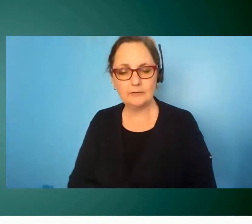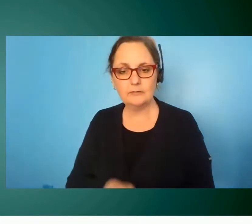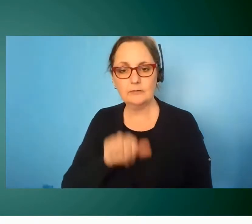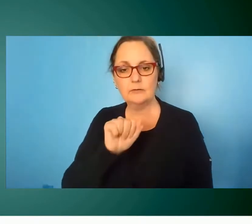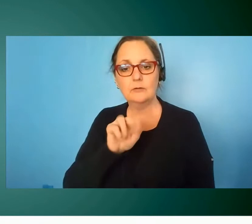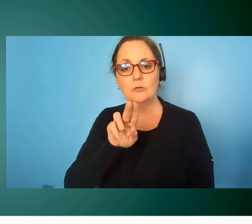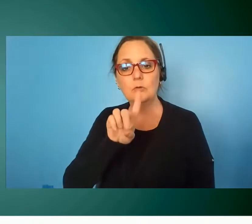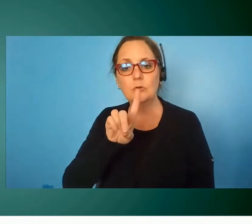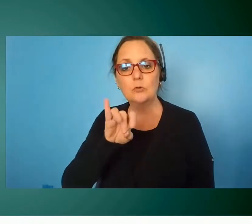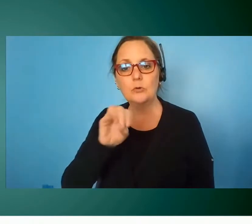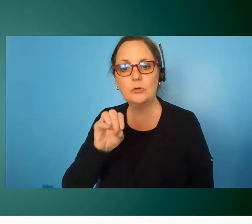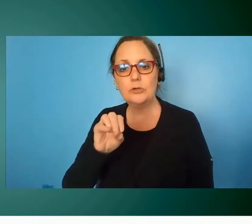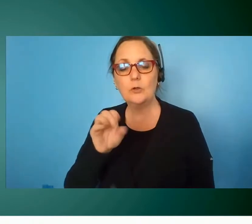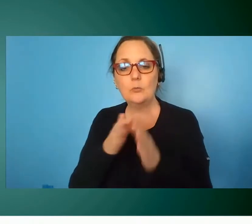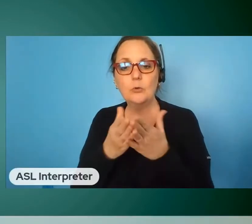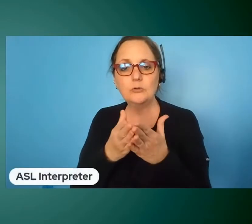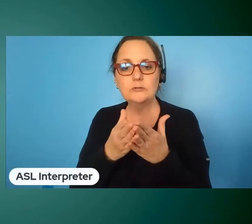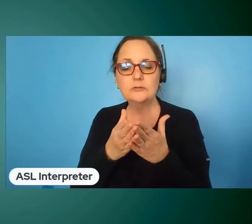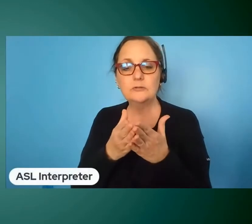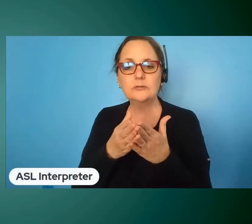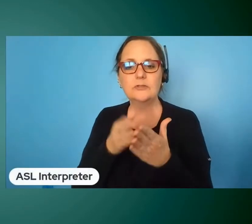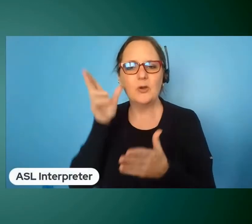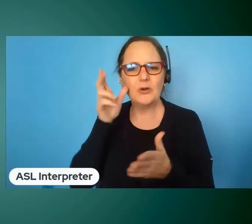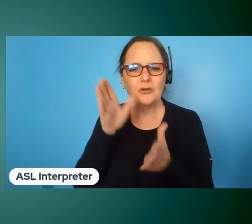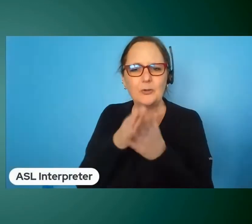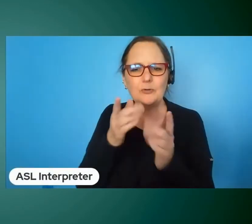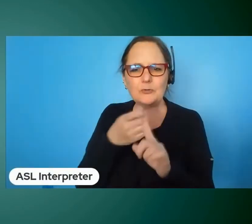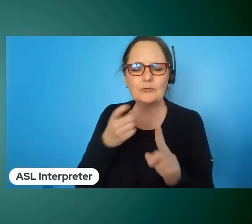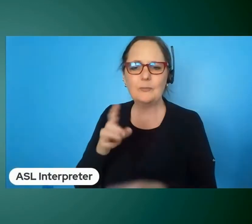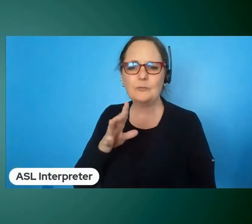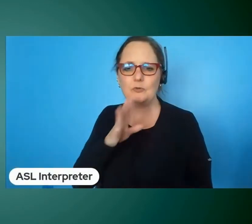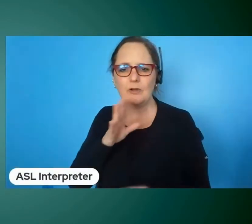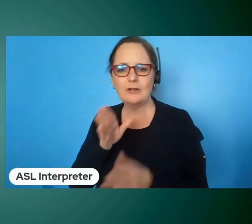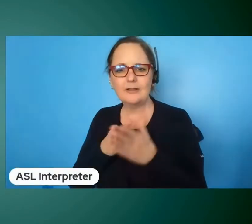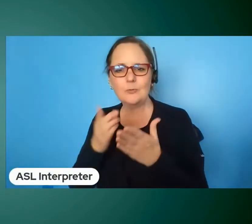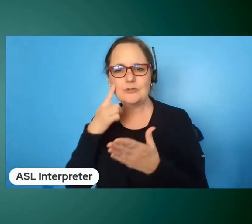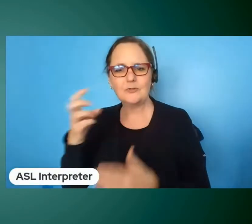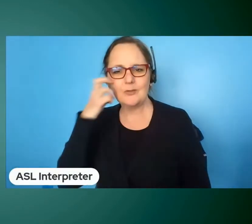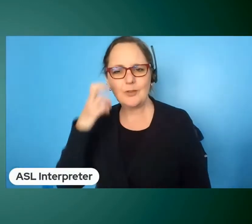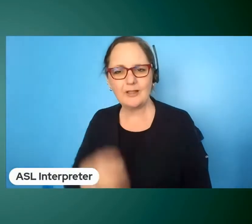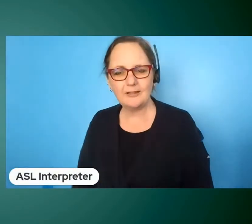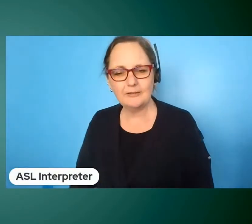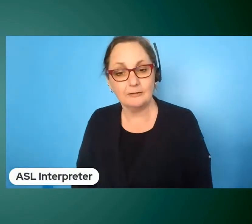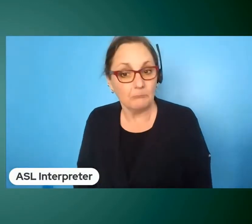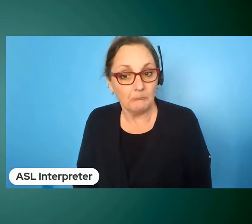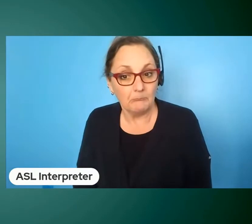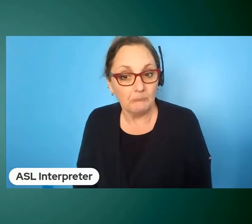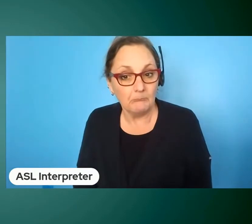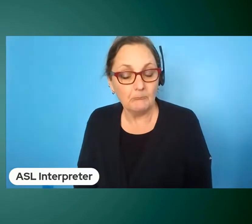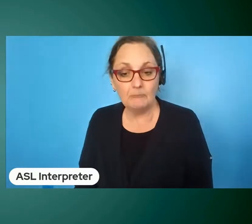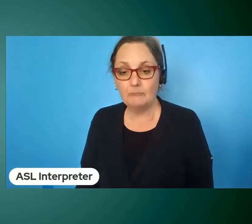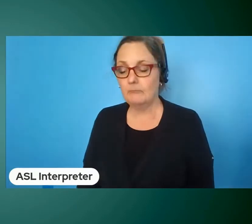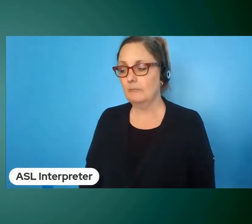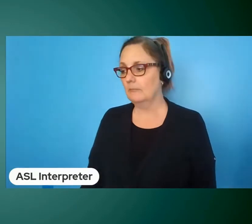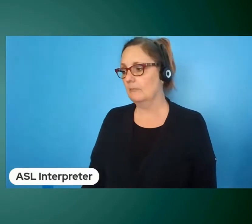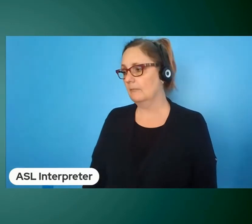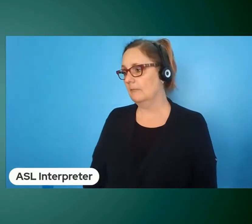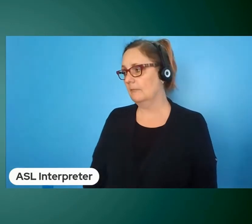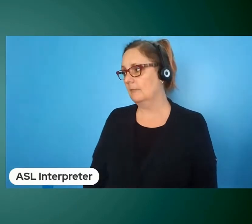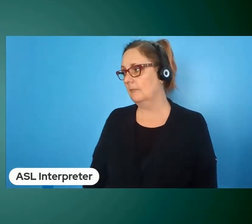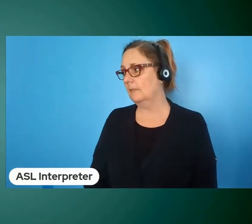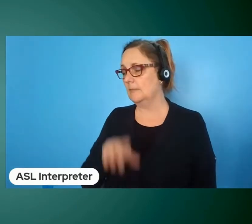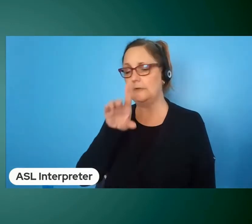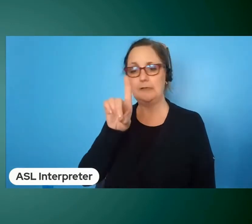came out of talking books for the blind and i think it's incumbent for us to think about how disability